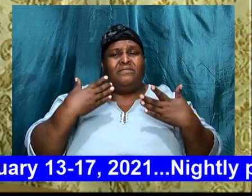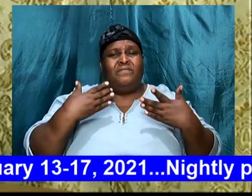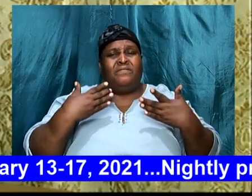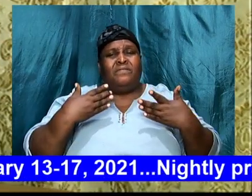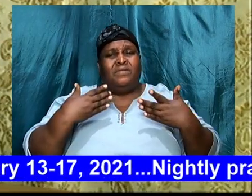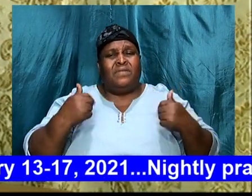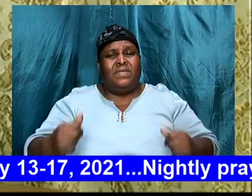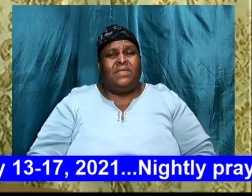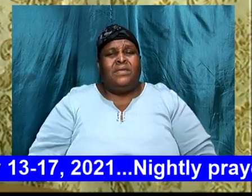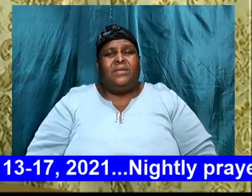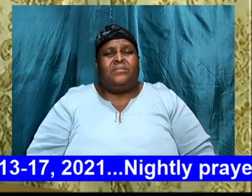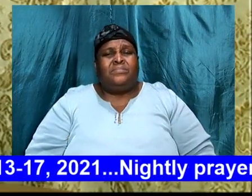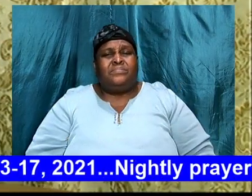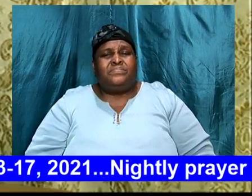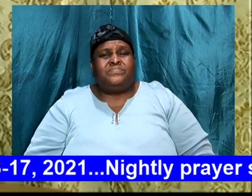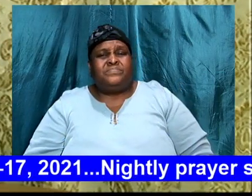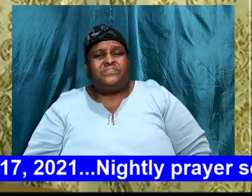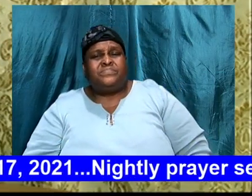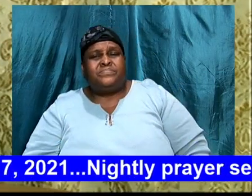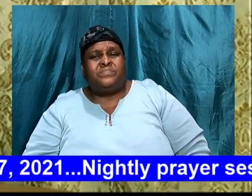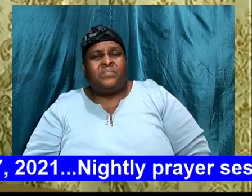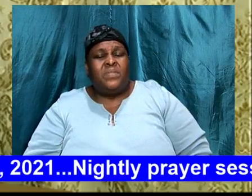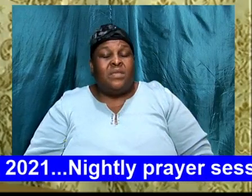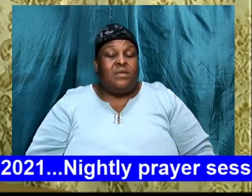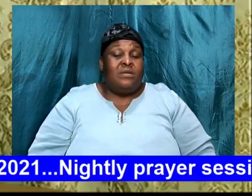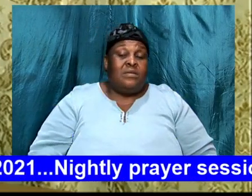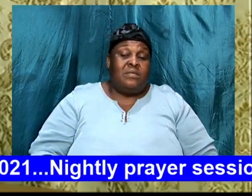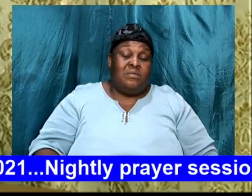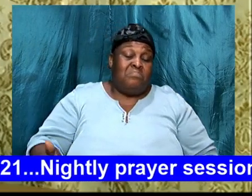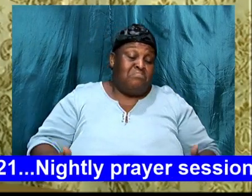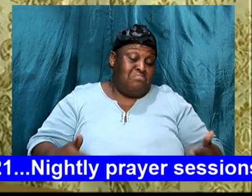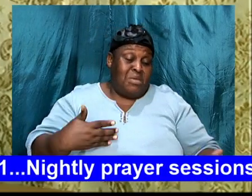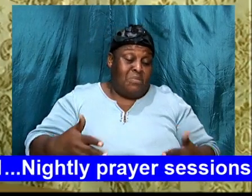like I said, there might be questions,